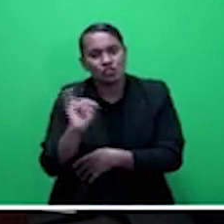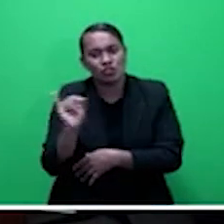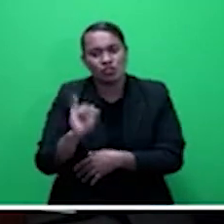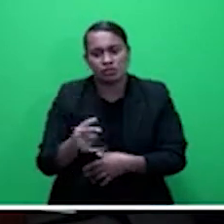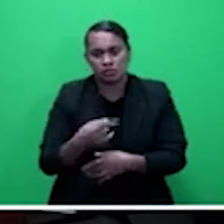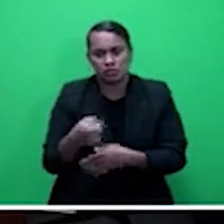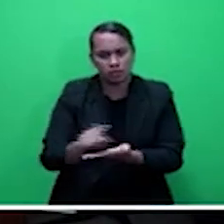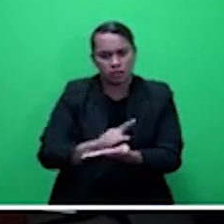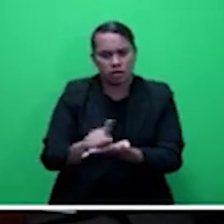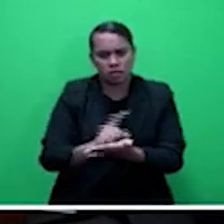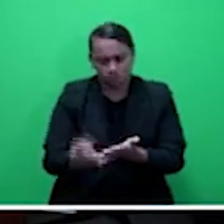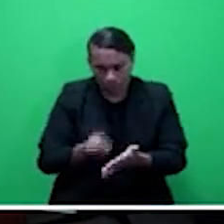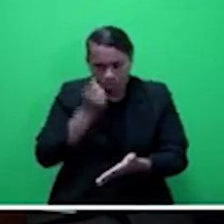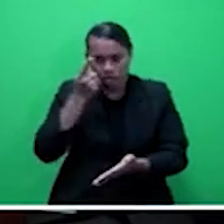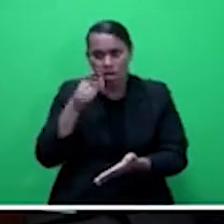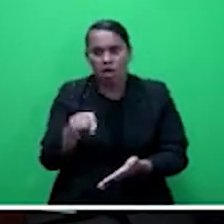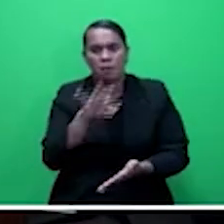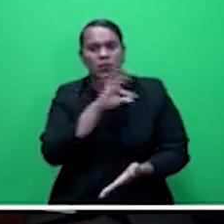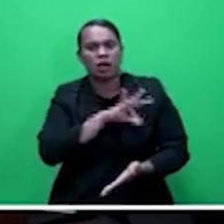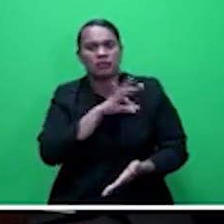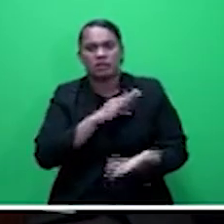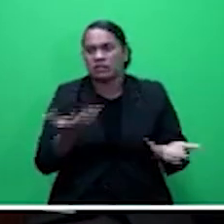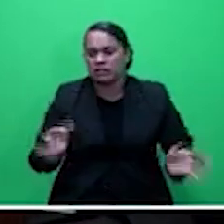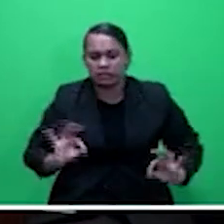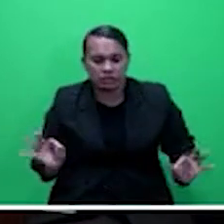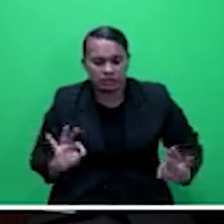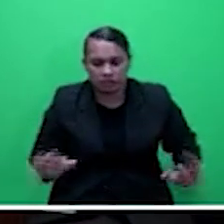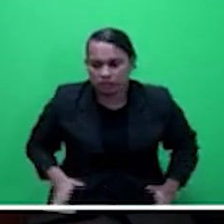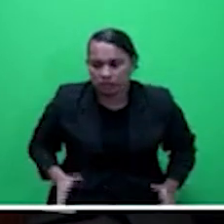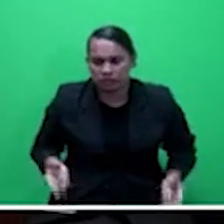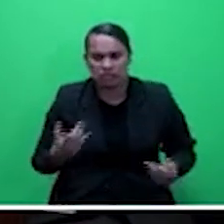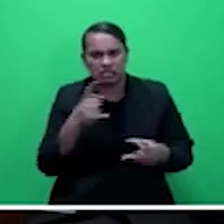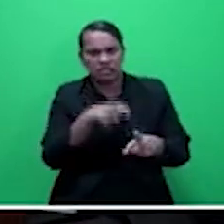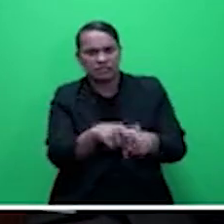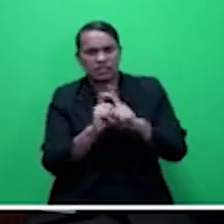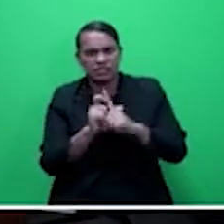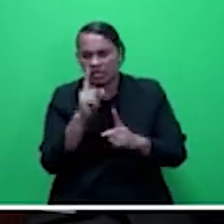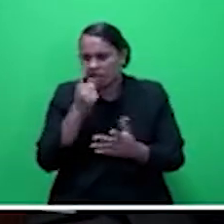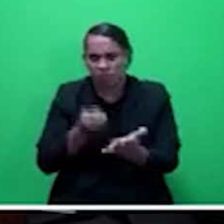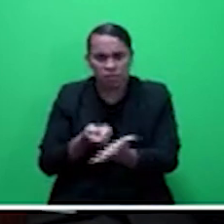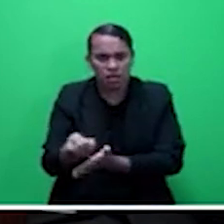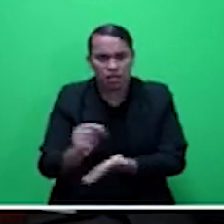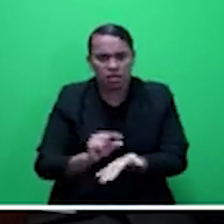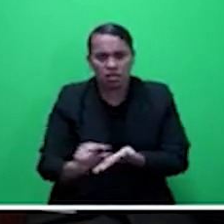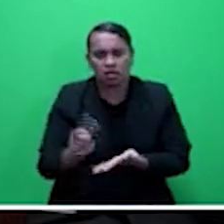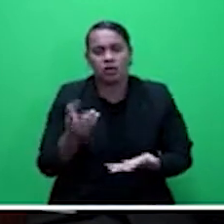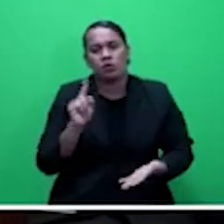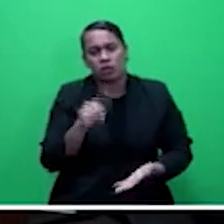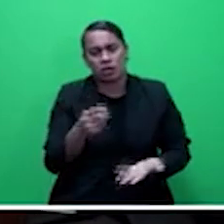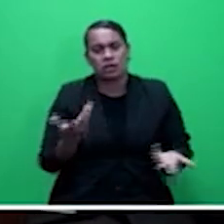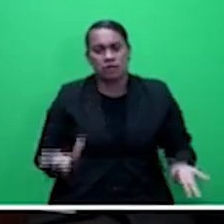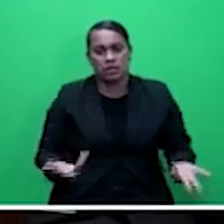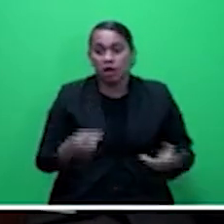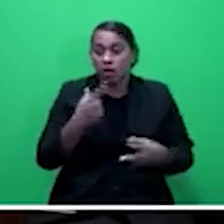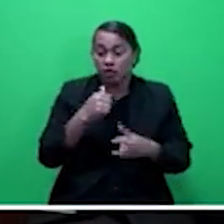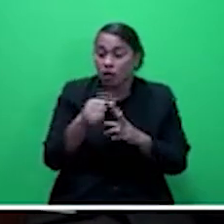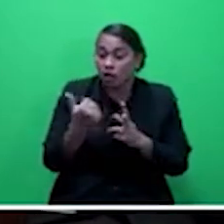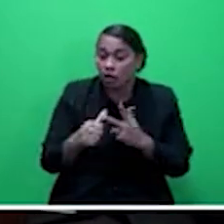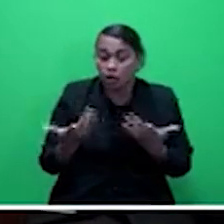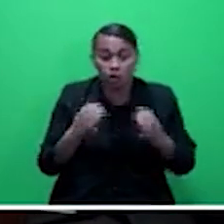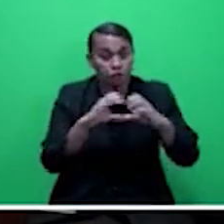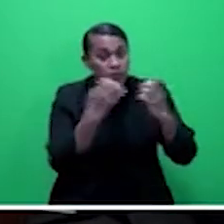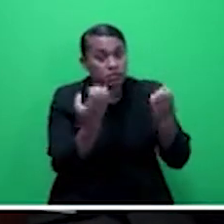policy premiums. I also note that the committee has talked about the